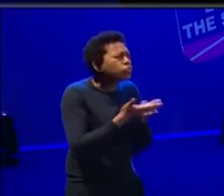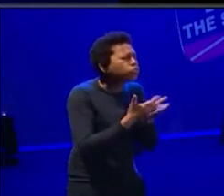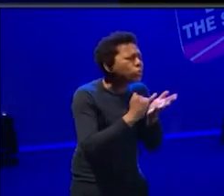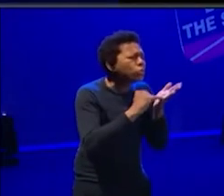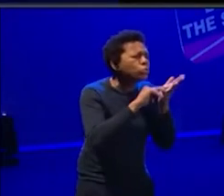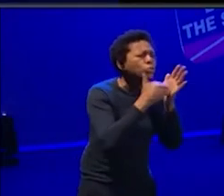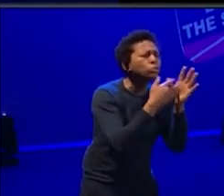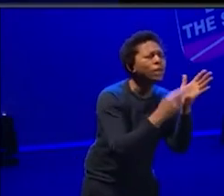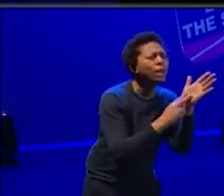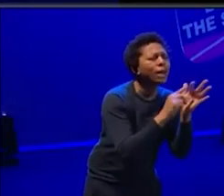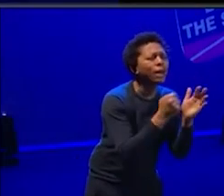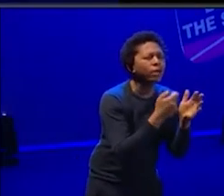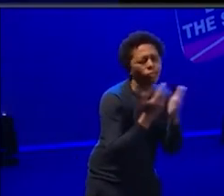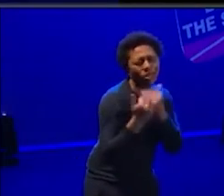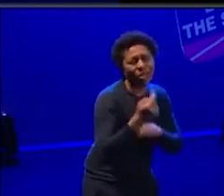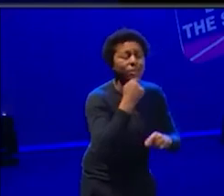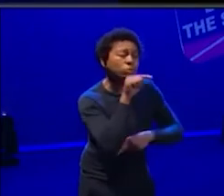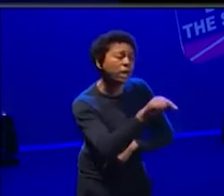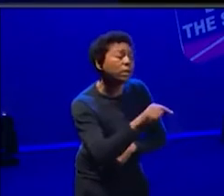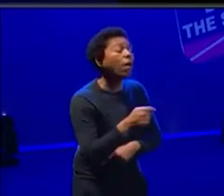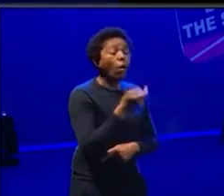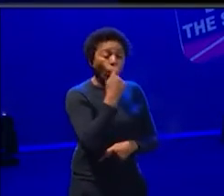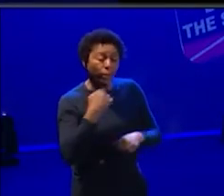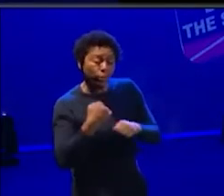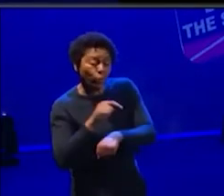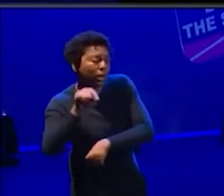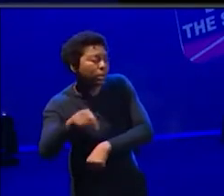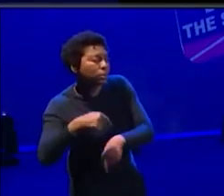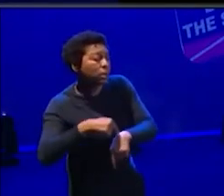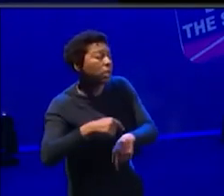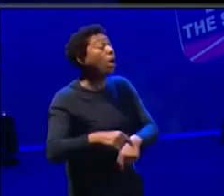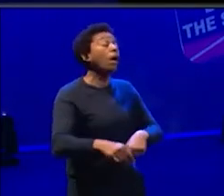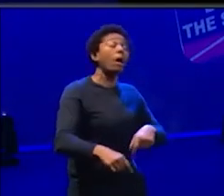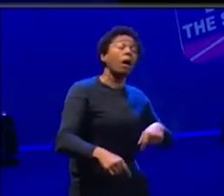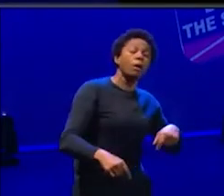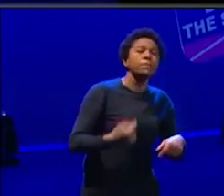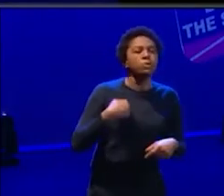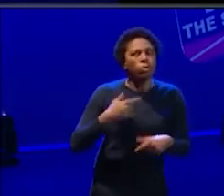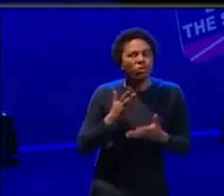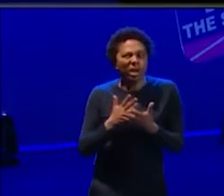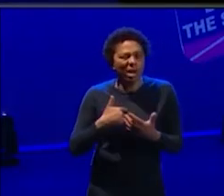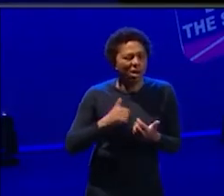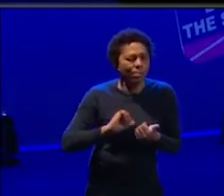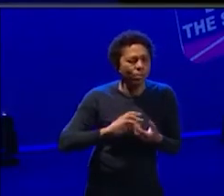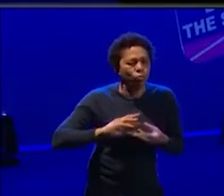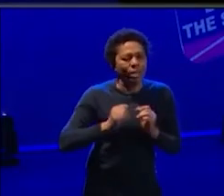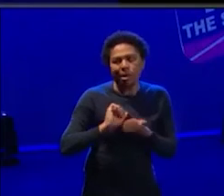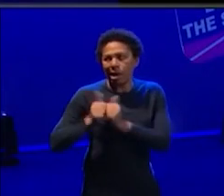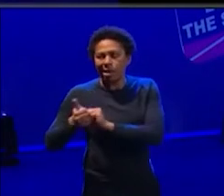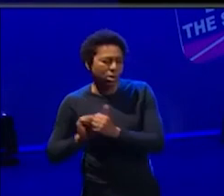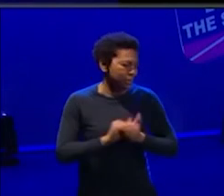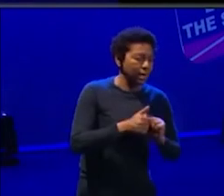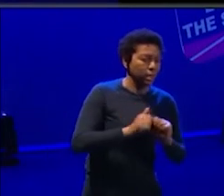that maybe we could do it then. Um, so I'd build up my allies within the organization to kind of go in and fight my corner for me.